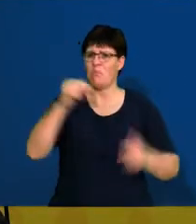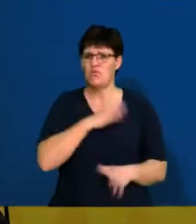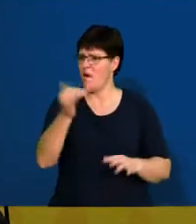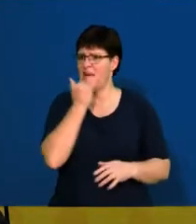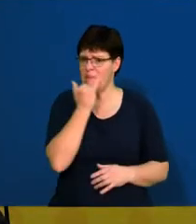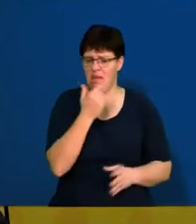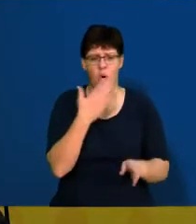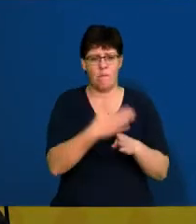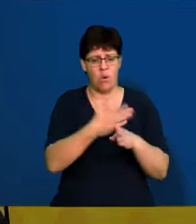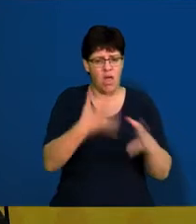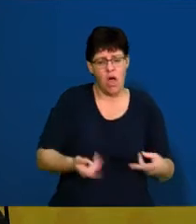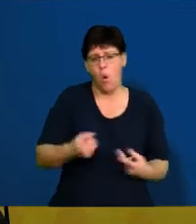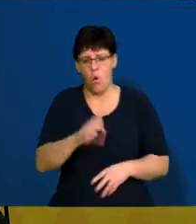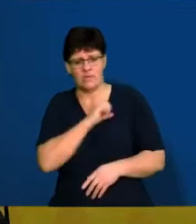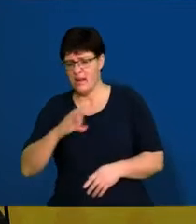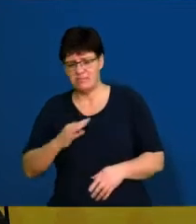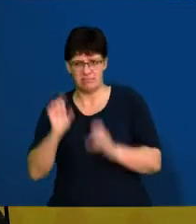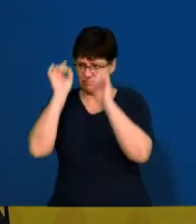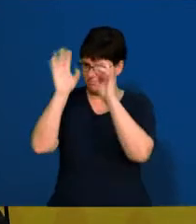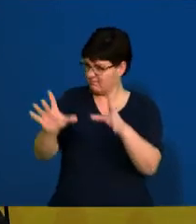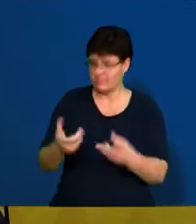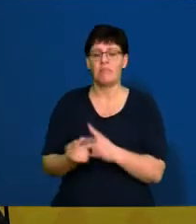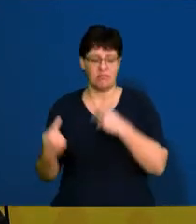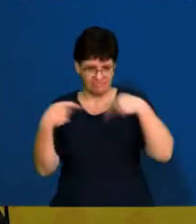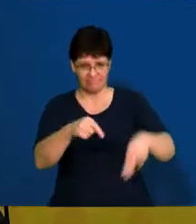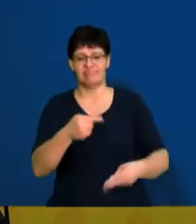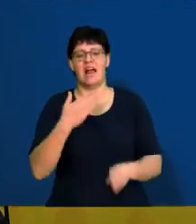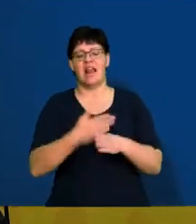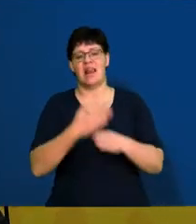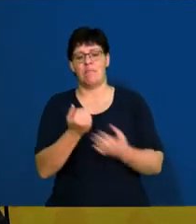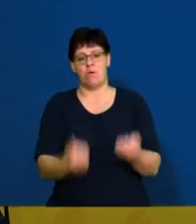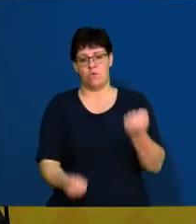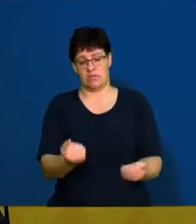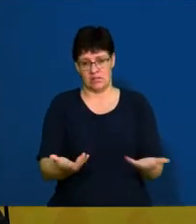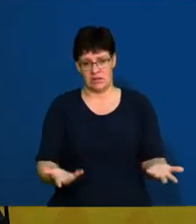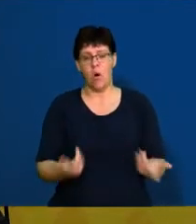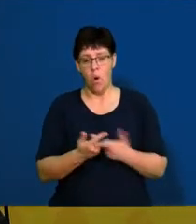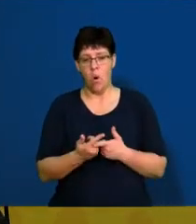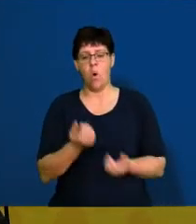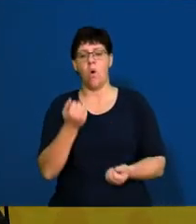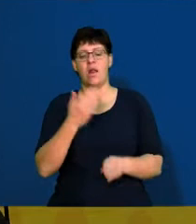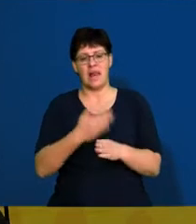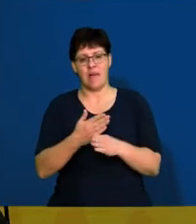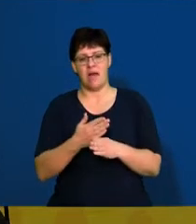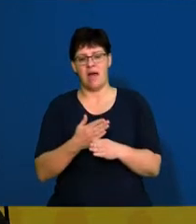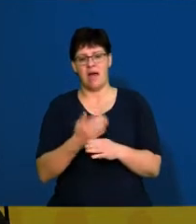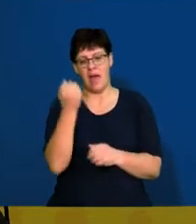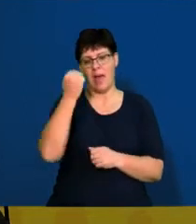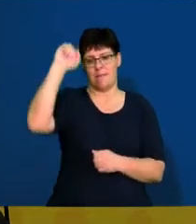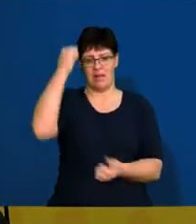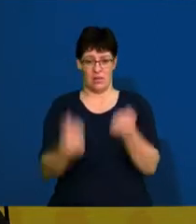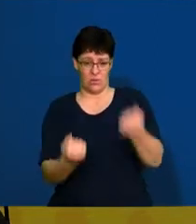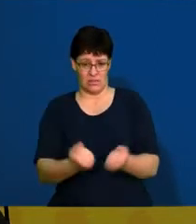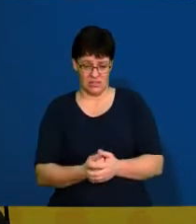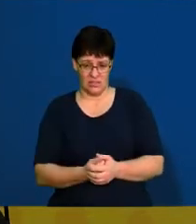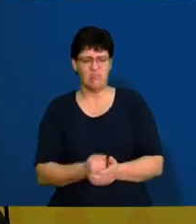or the employee, they can then go to the labor court or the labor appeal court. So that shows you the whole structures that